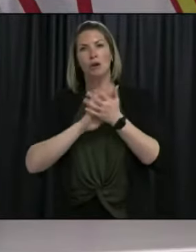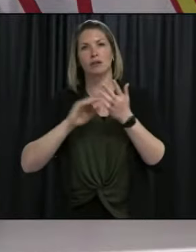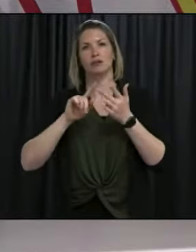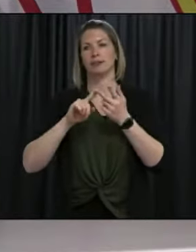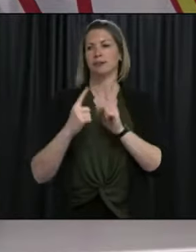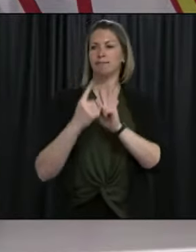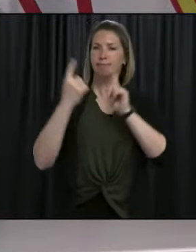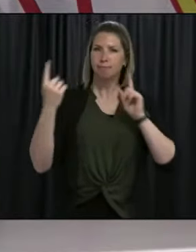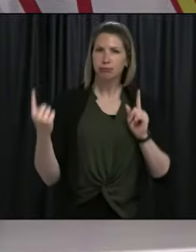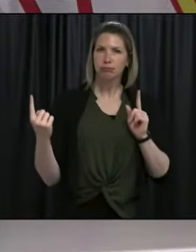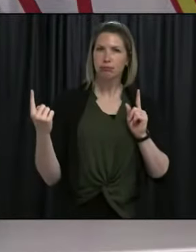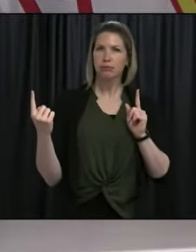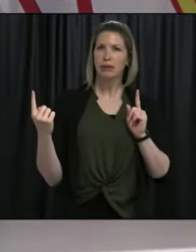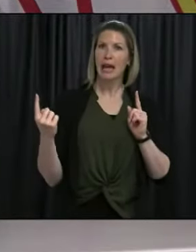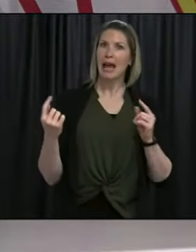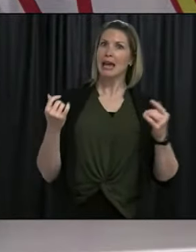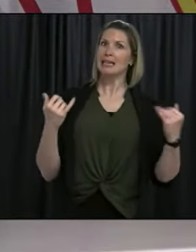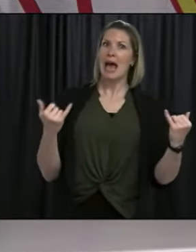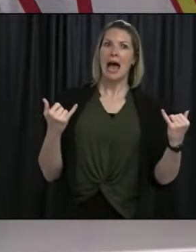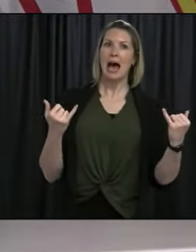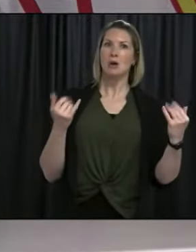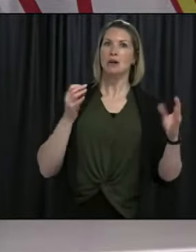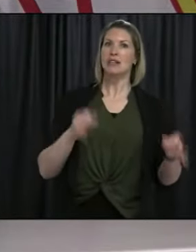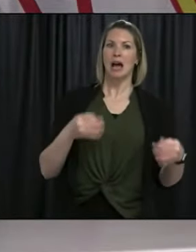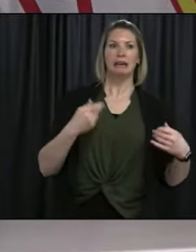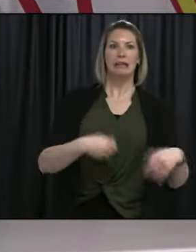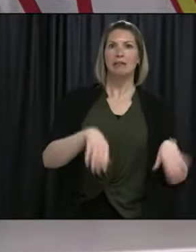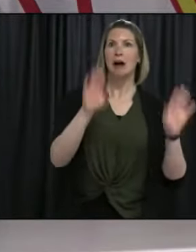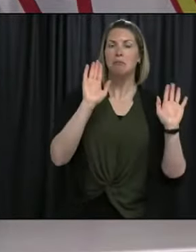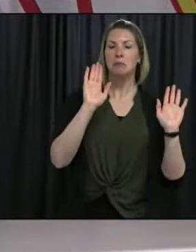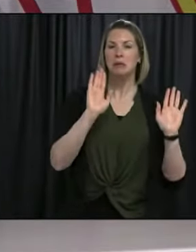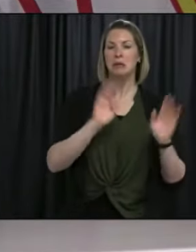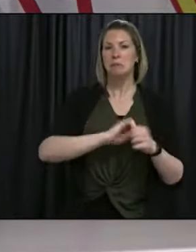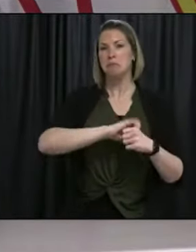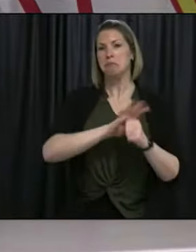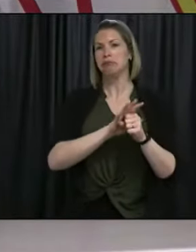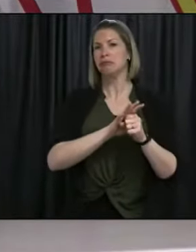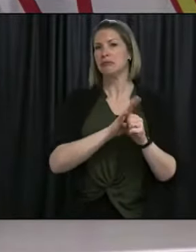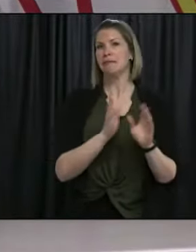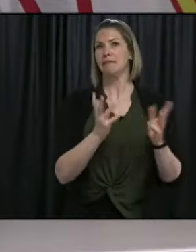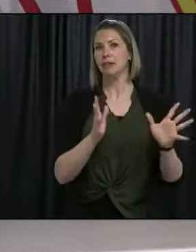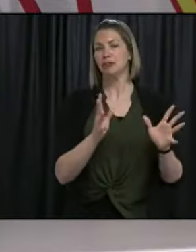and pandemic fatigue set in. So hold fast, Newfoundland and Labrador. Thank you.